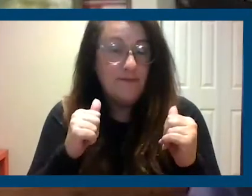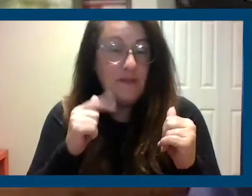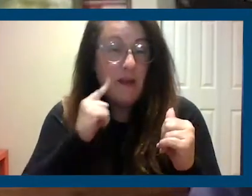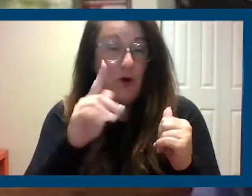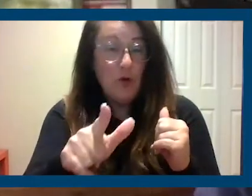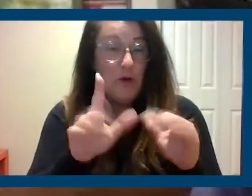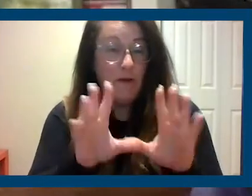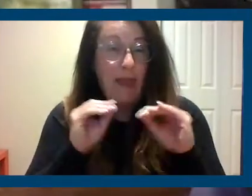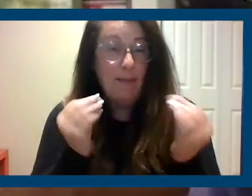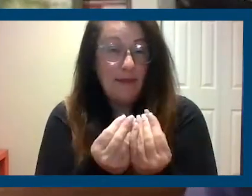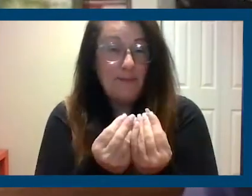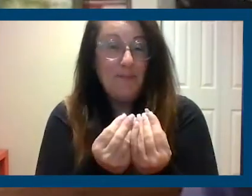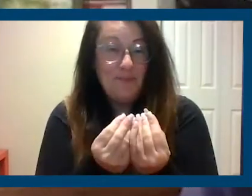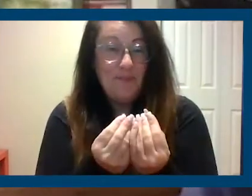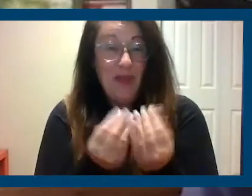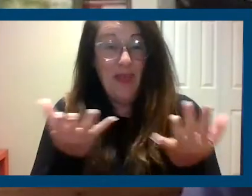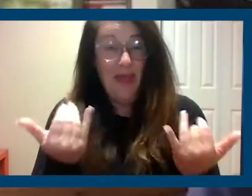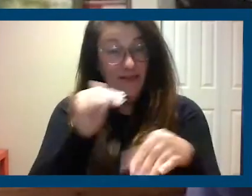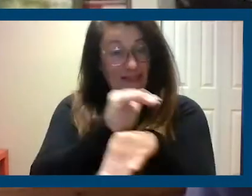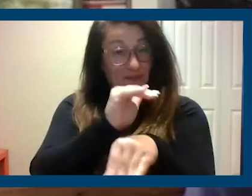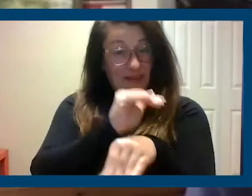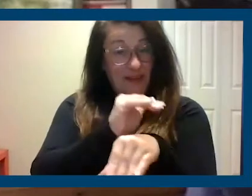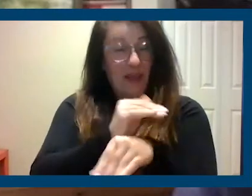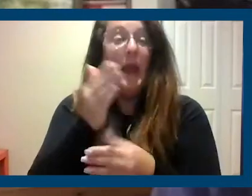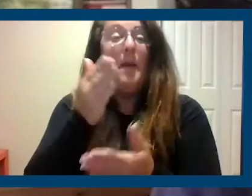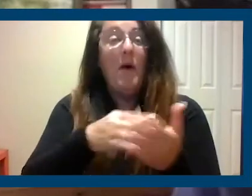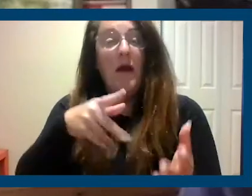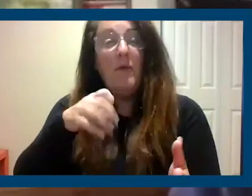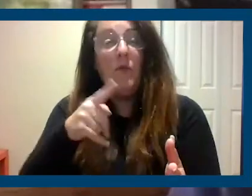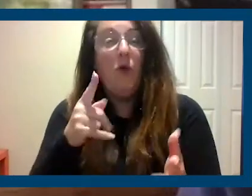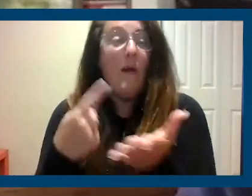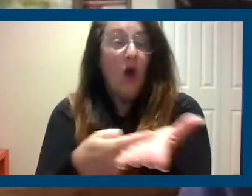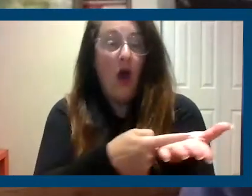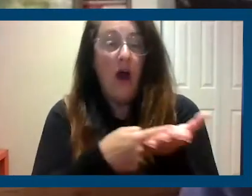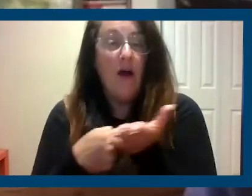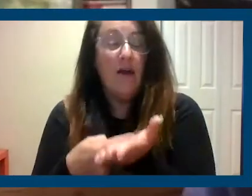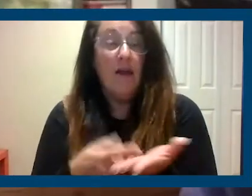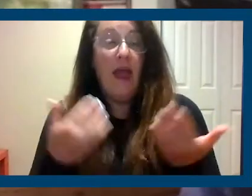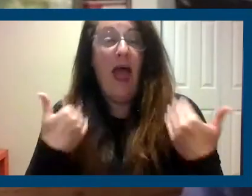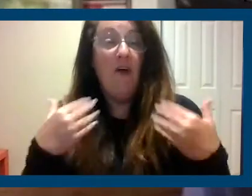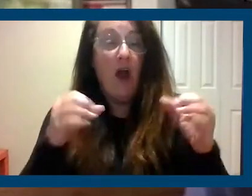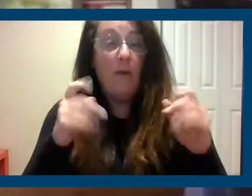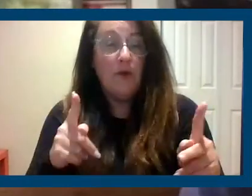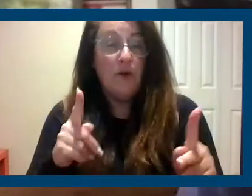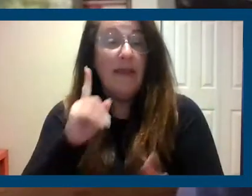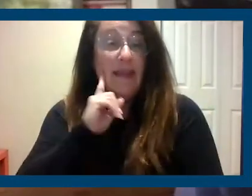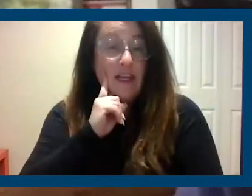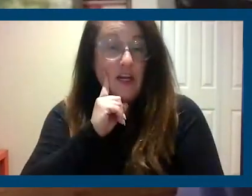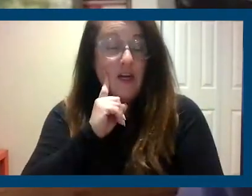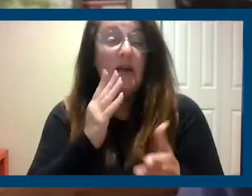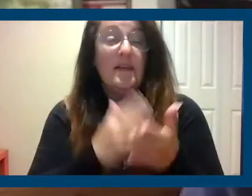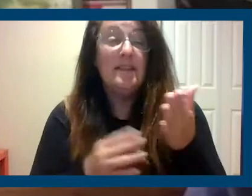as part of our prop talk, we've got the opportunity to hear from some leaders,